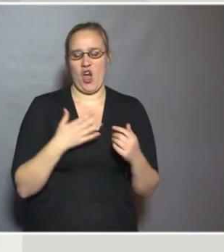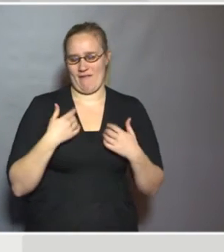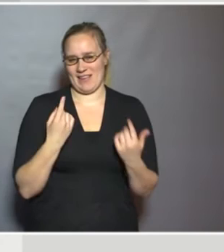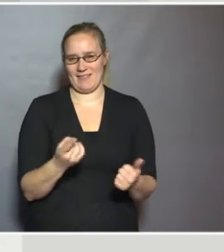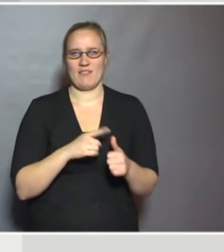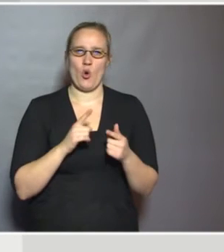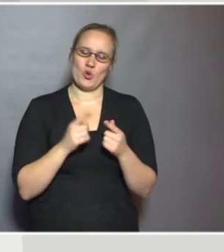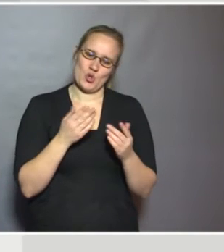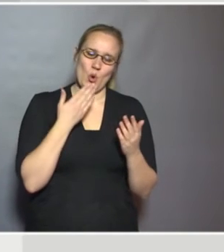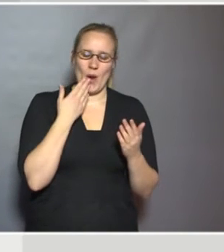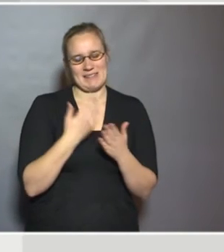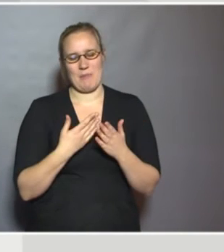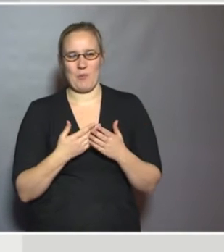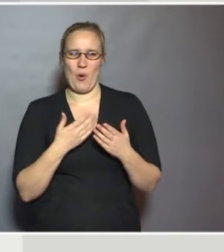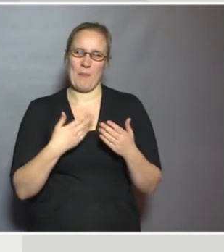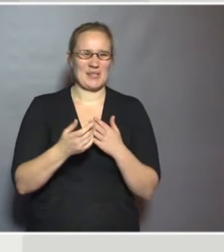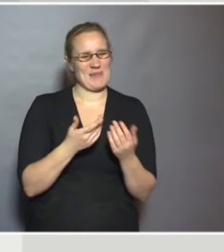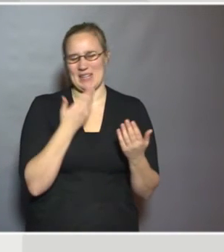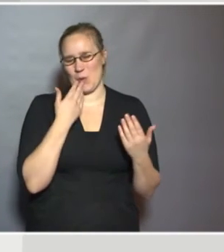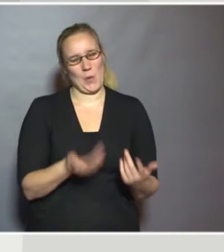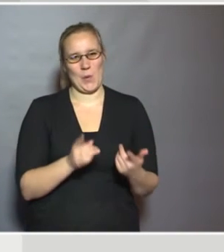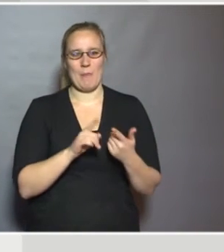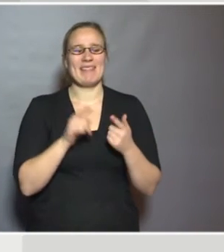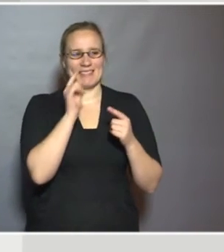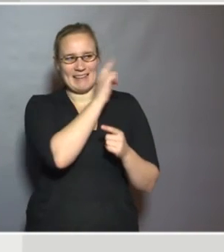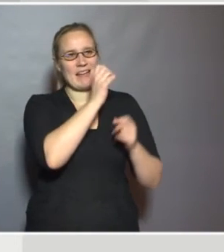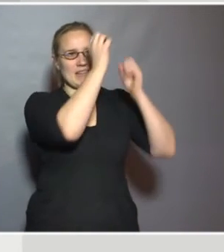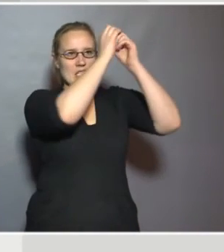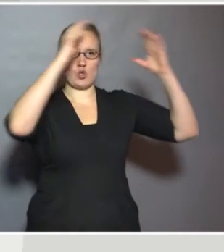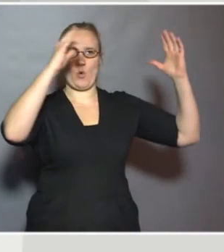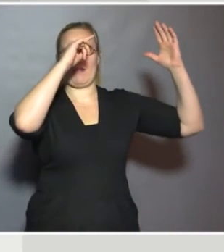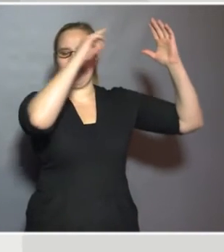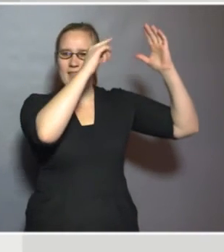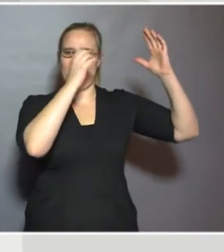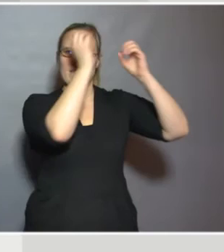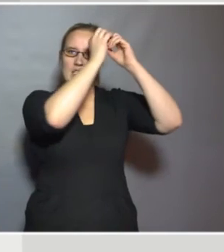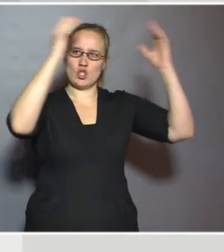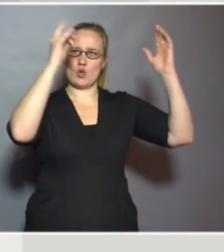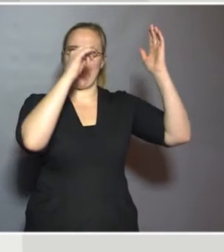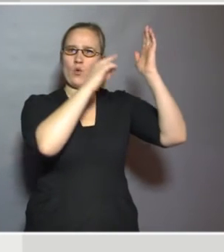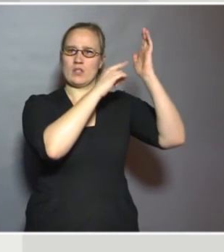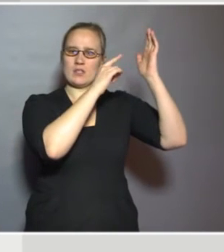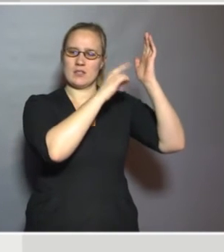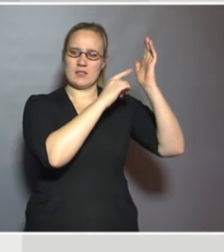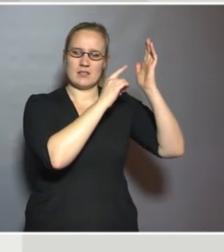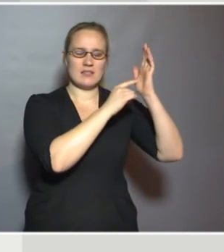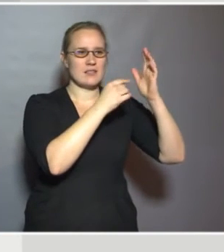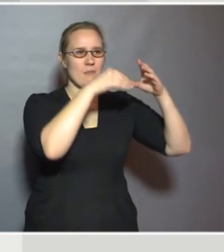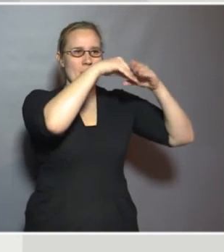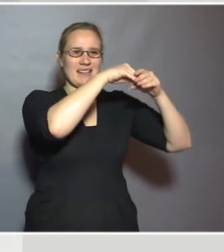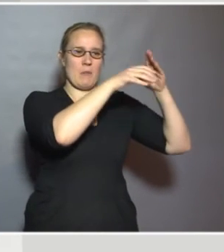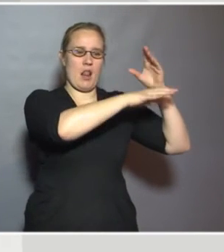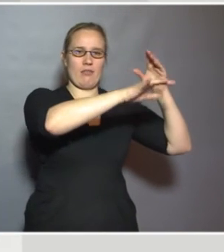some examples of not so good practice. But this is a vision. It's a vision held by the member countries of the agency